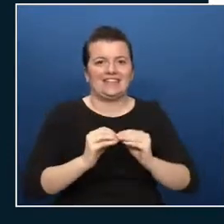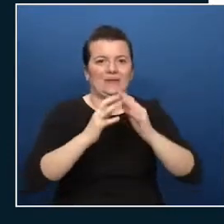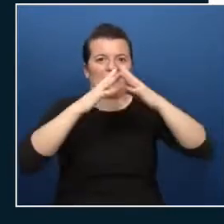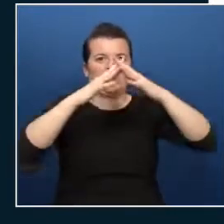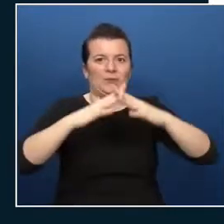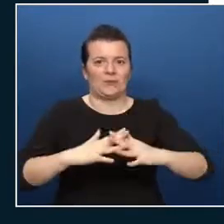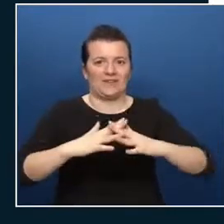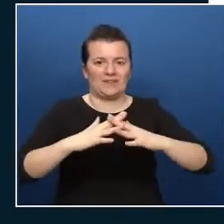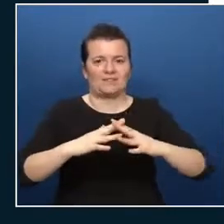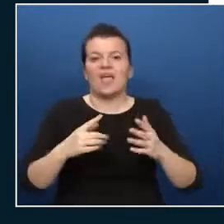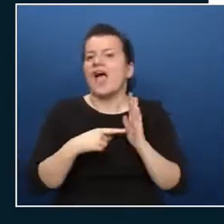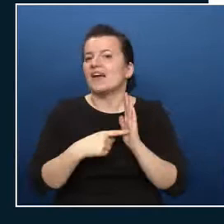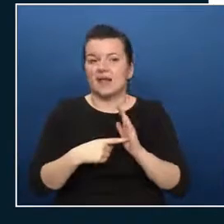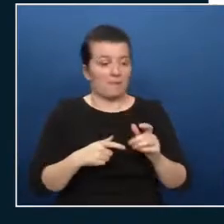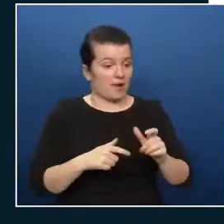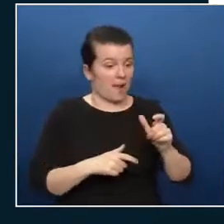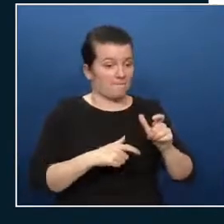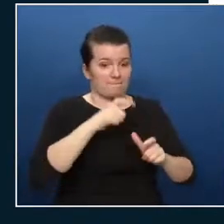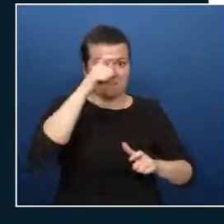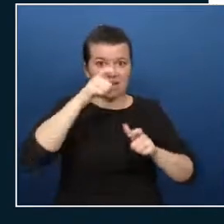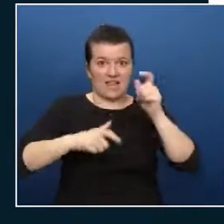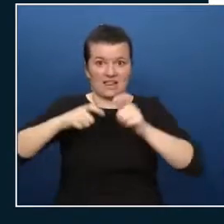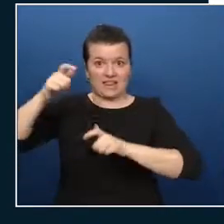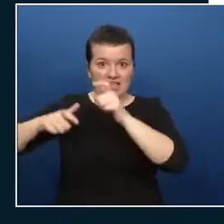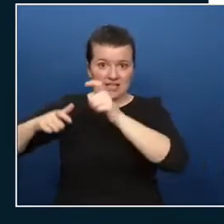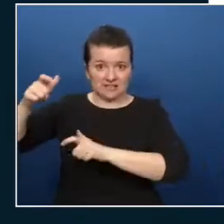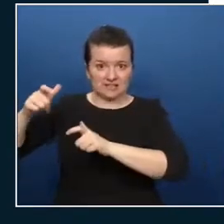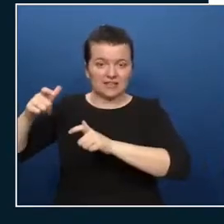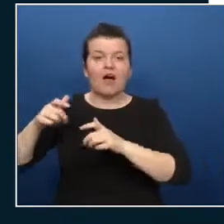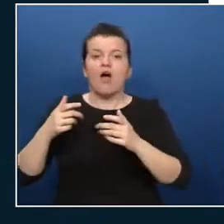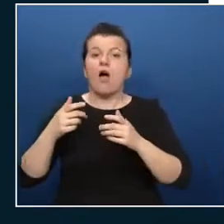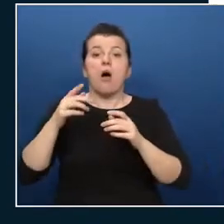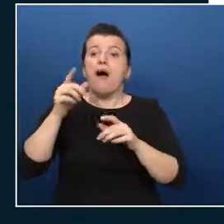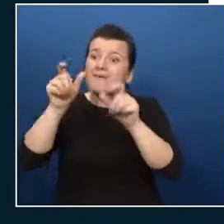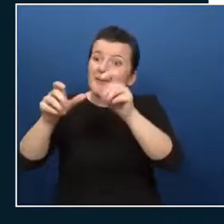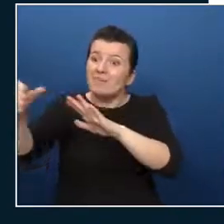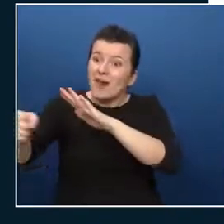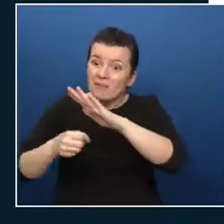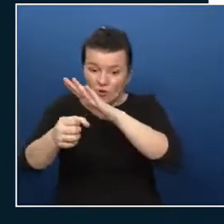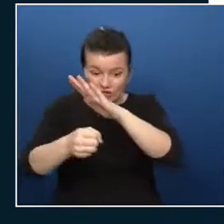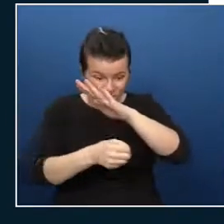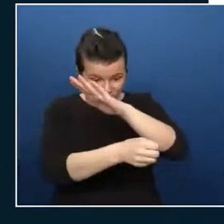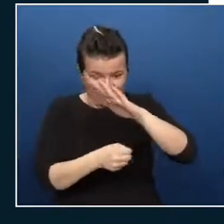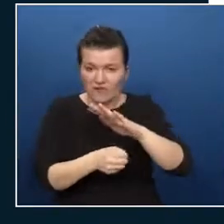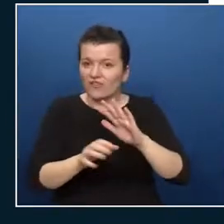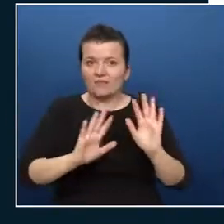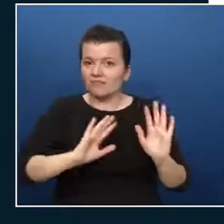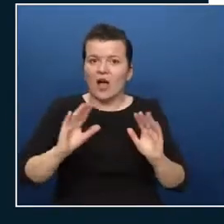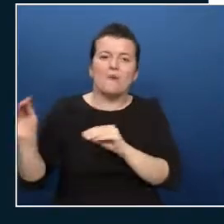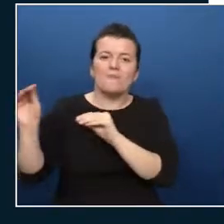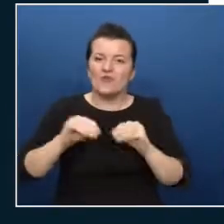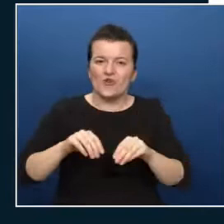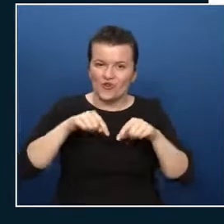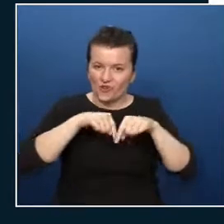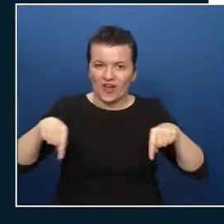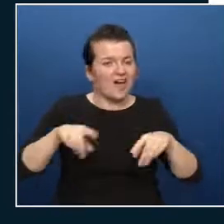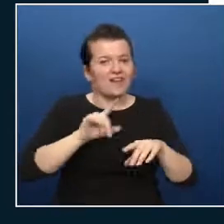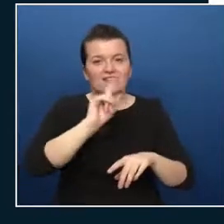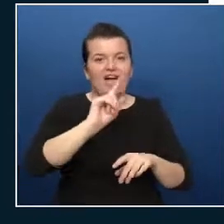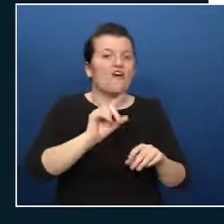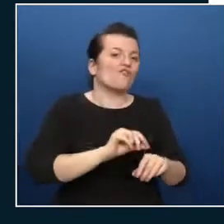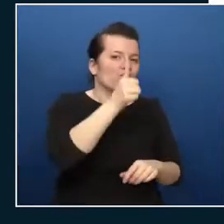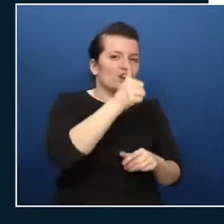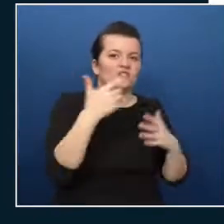moving into them certain essential services you know for for example power infrastructure or water and sewers